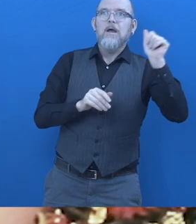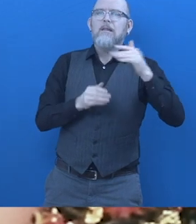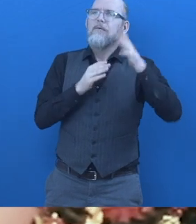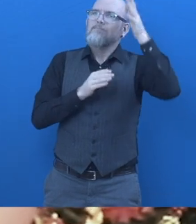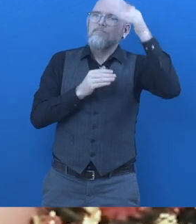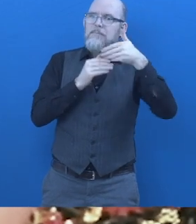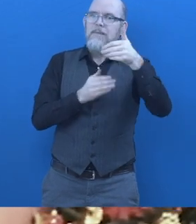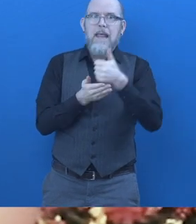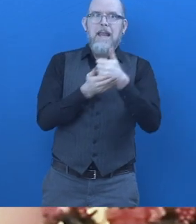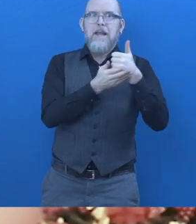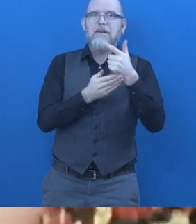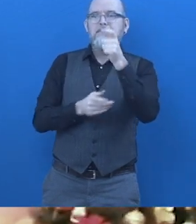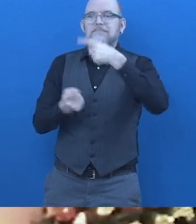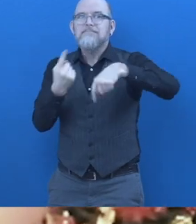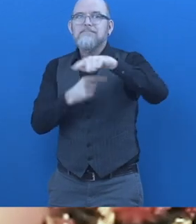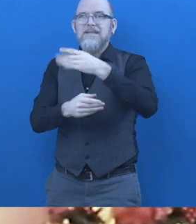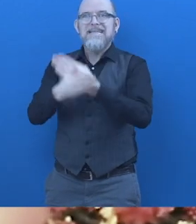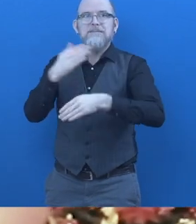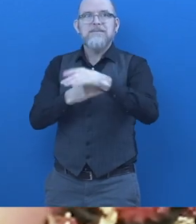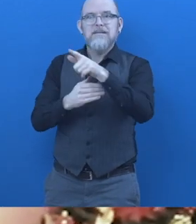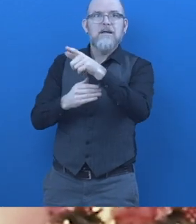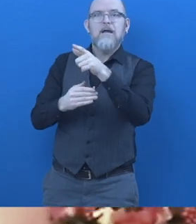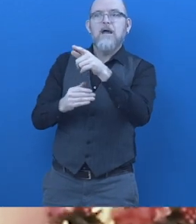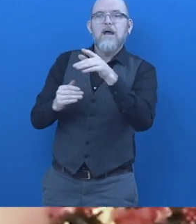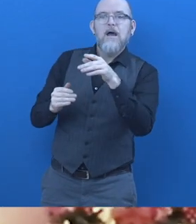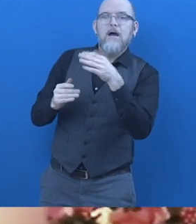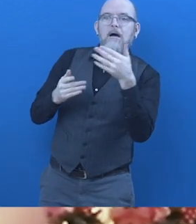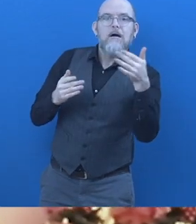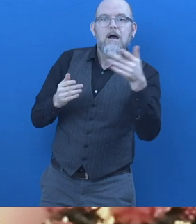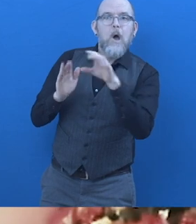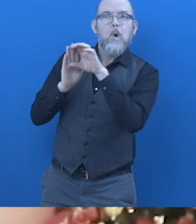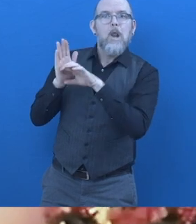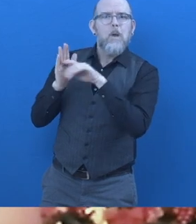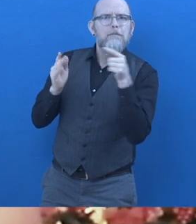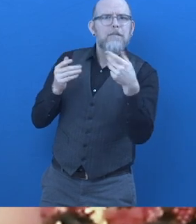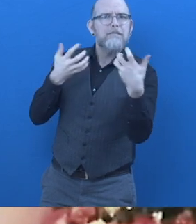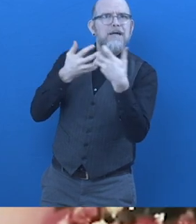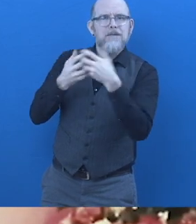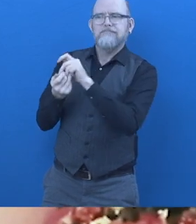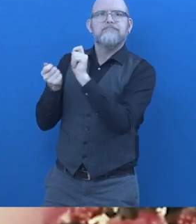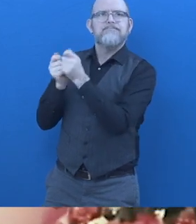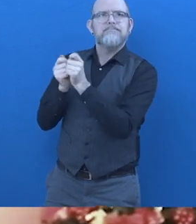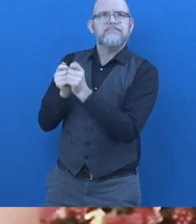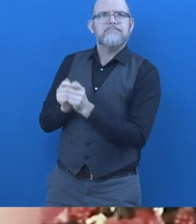etiquette of disability and others. This can contribute to later on